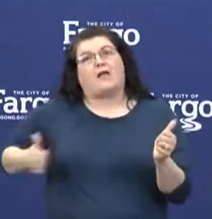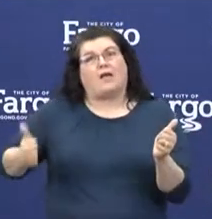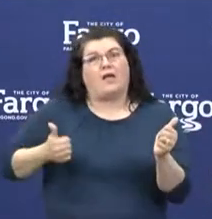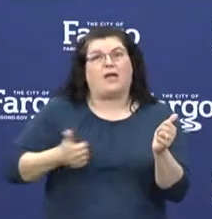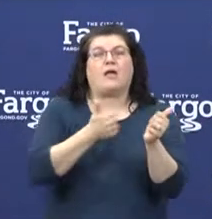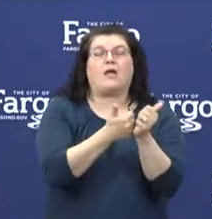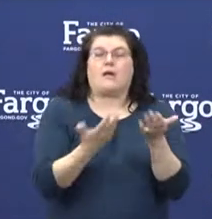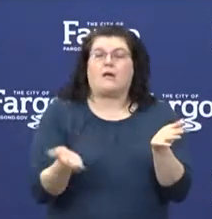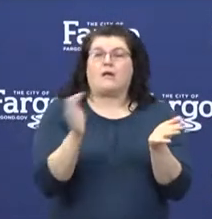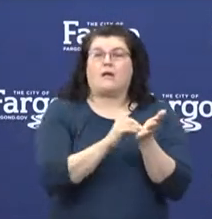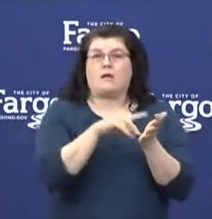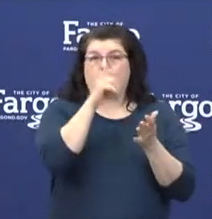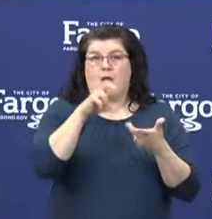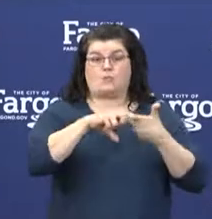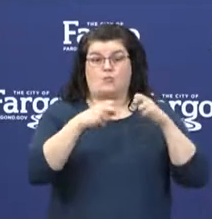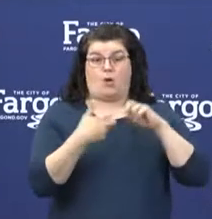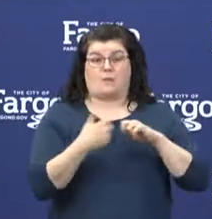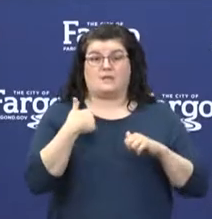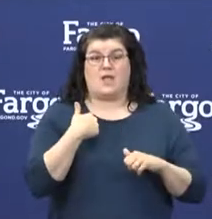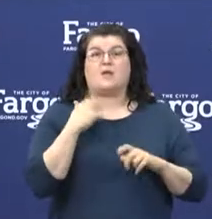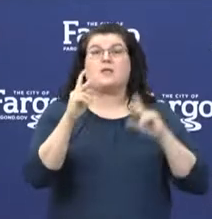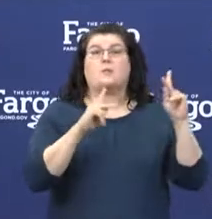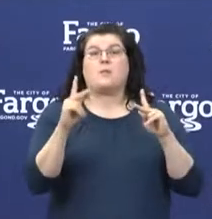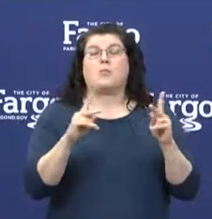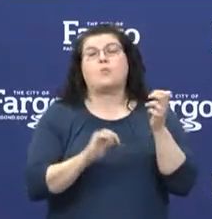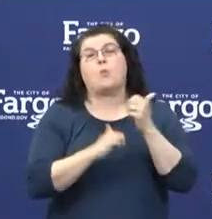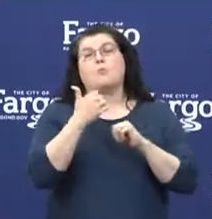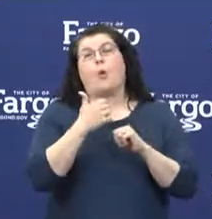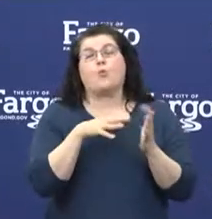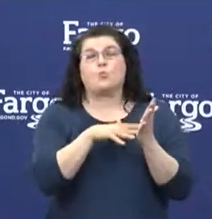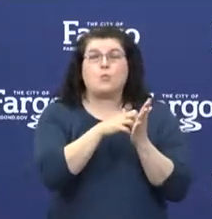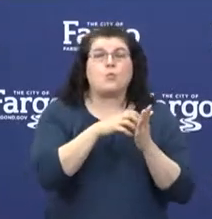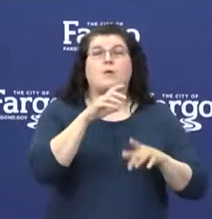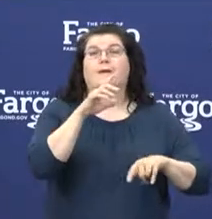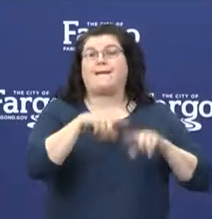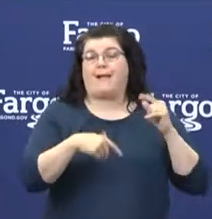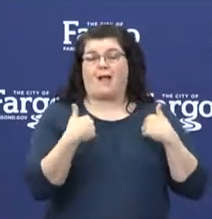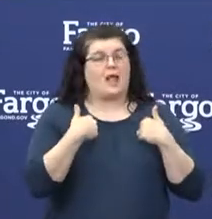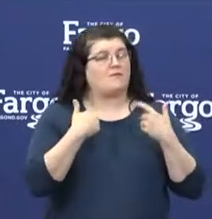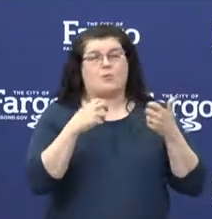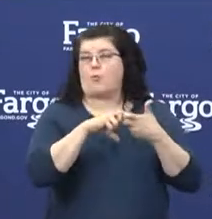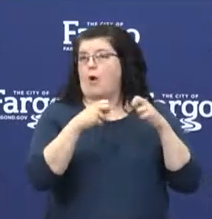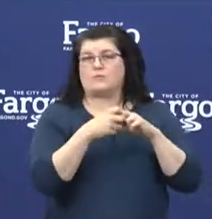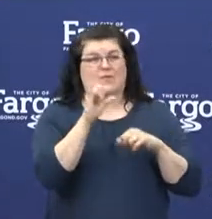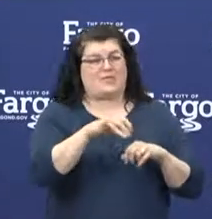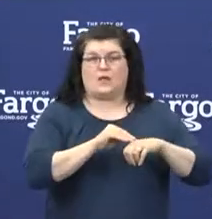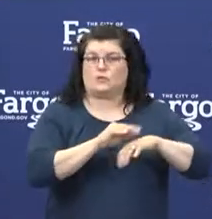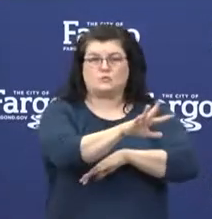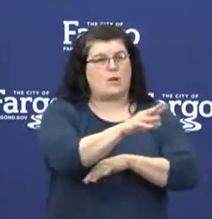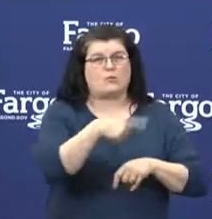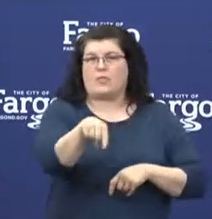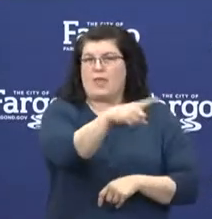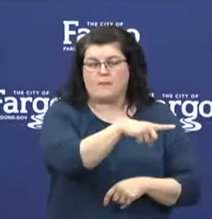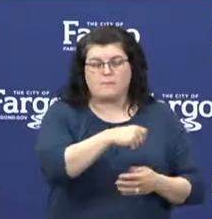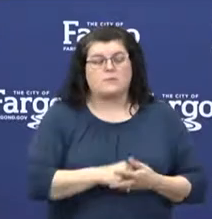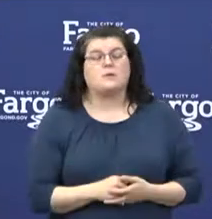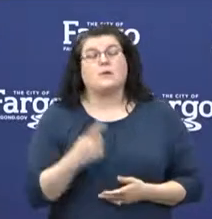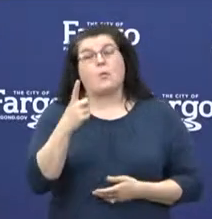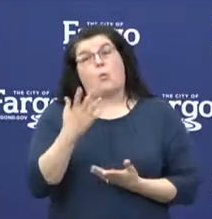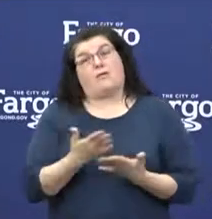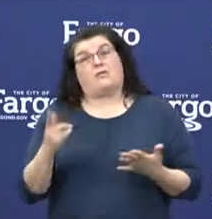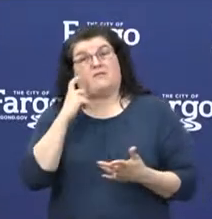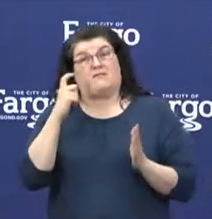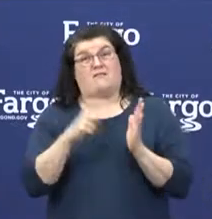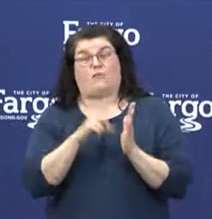impact of this virus on our most vulnerable citizens is something that we just can't afford to do. If there's one thing that's very apparent during this